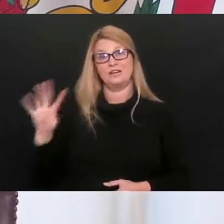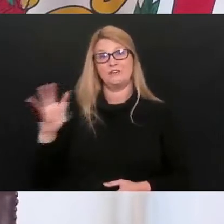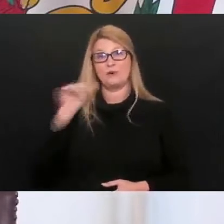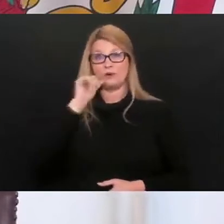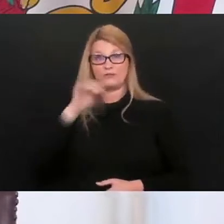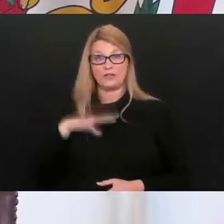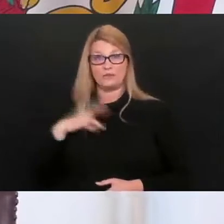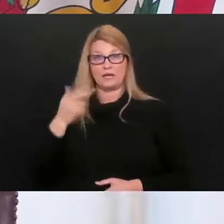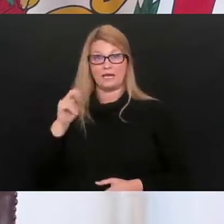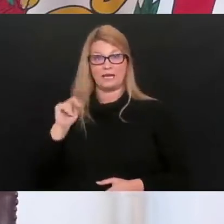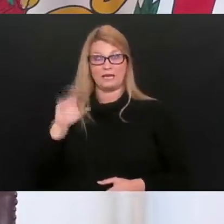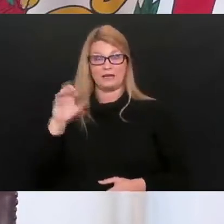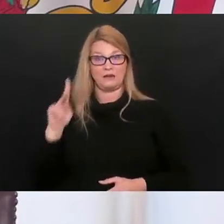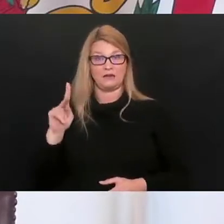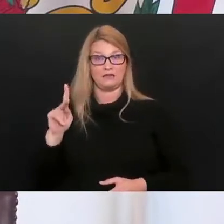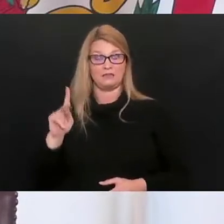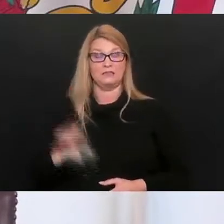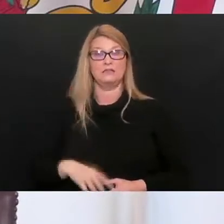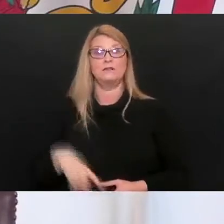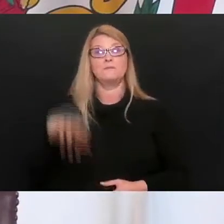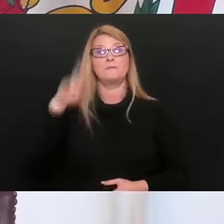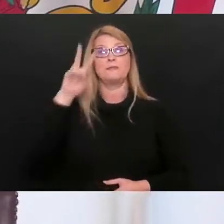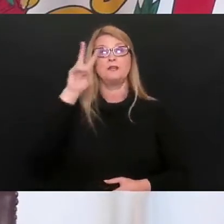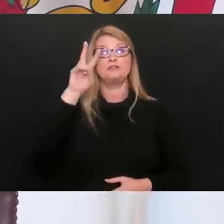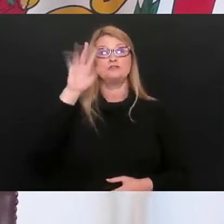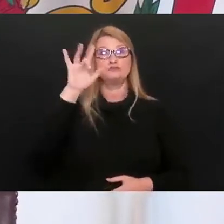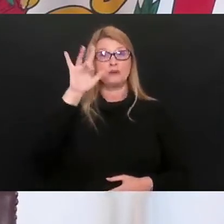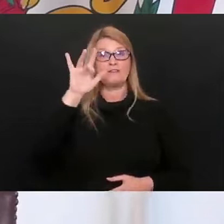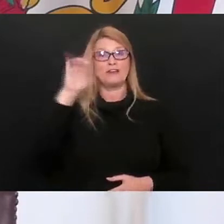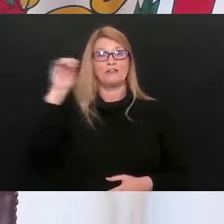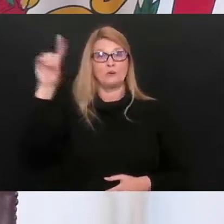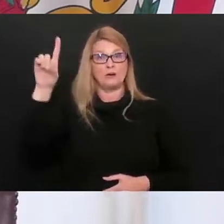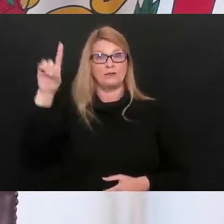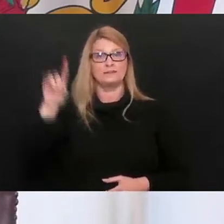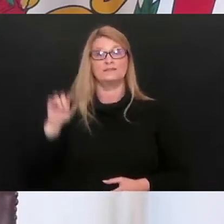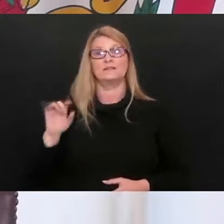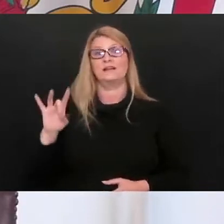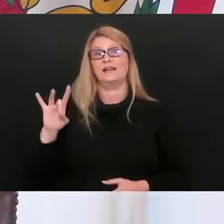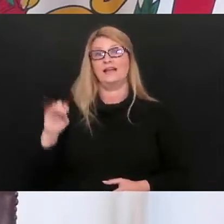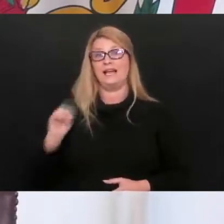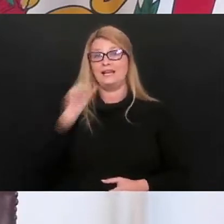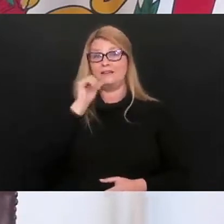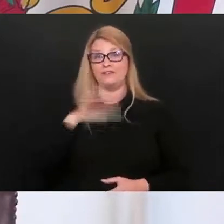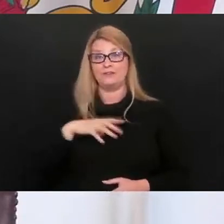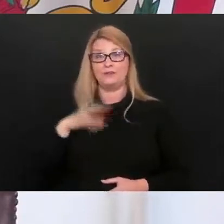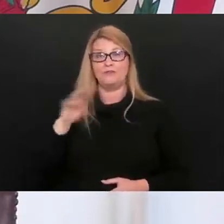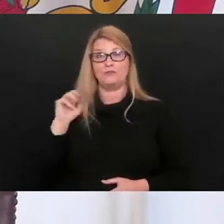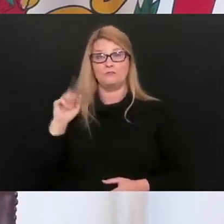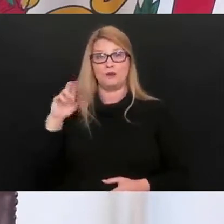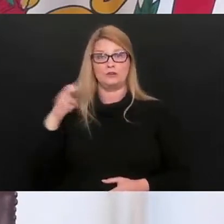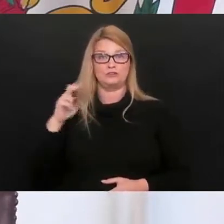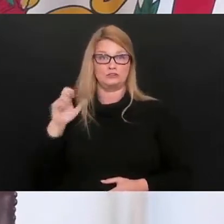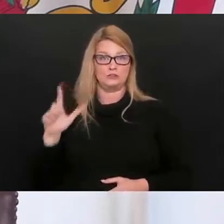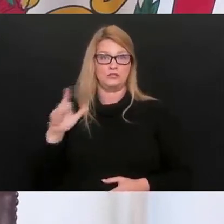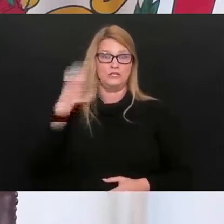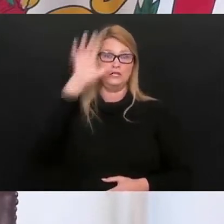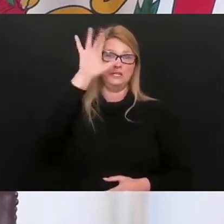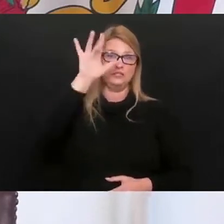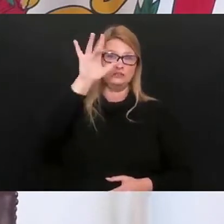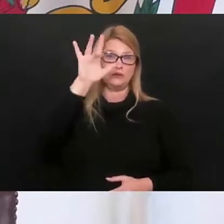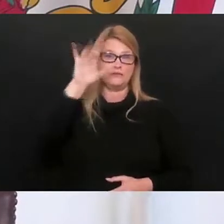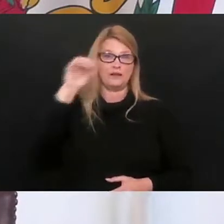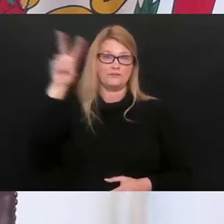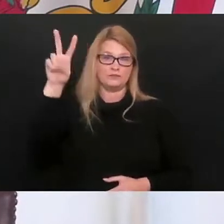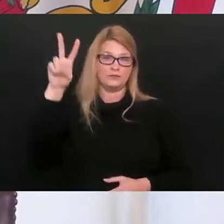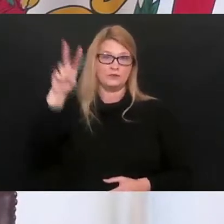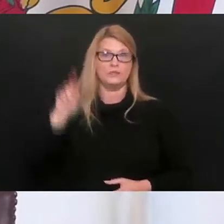female from Hancock County. Our 2,505th and 1st death is an 80-year-old female from Marshall County. Our 2,505th